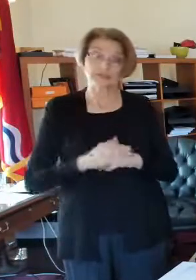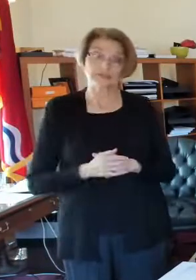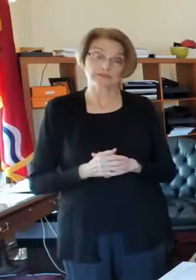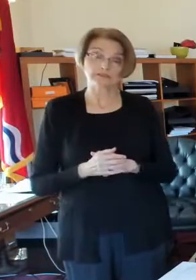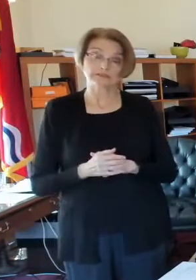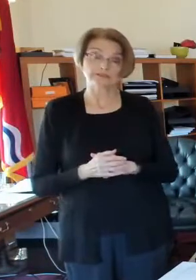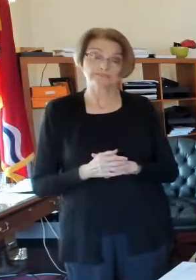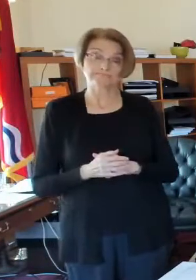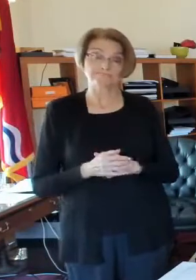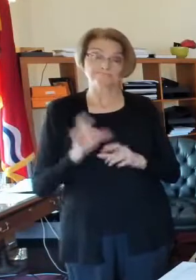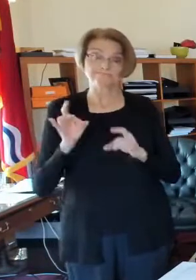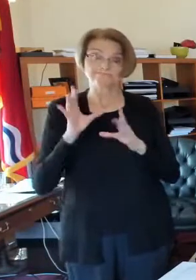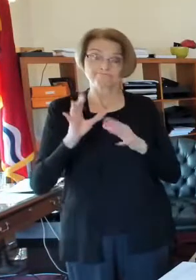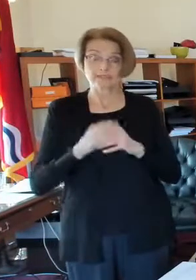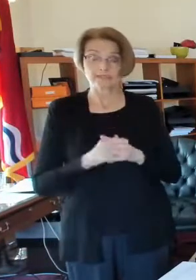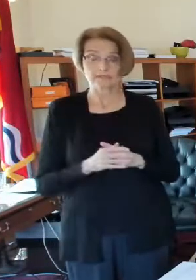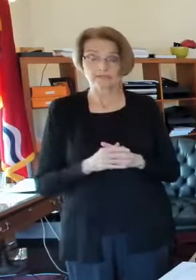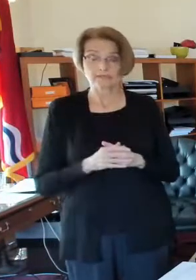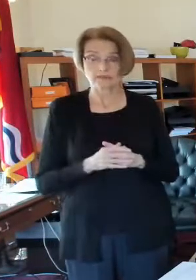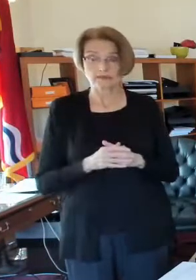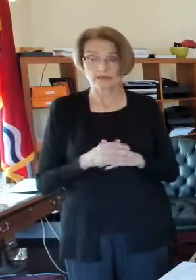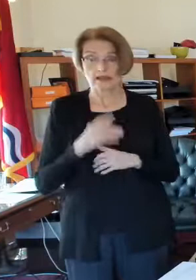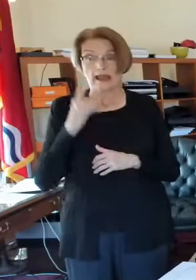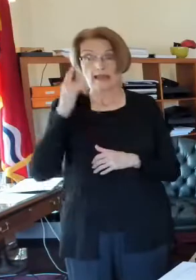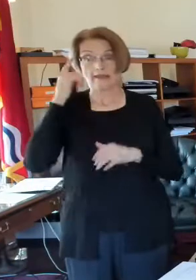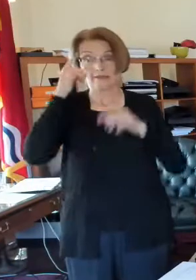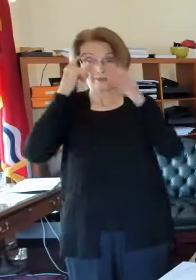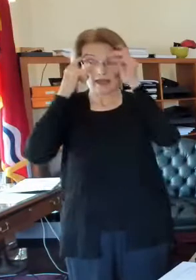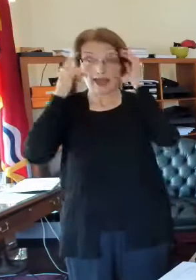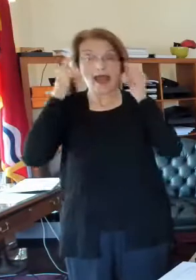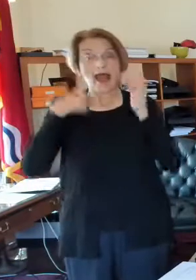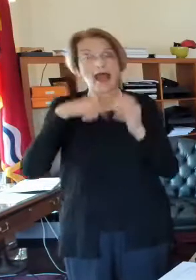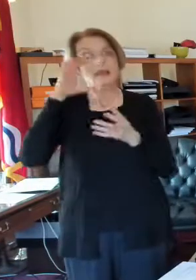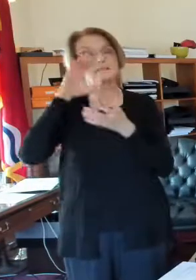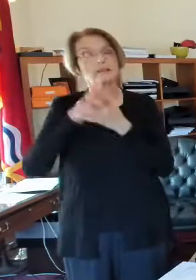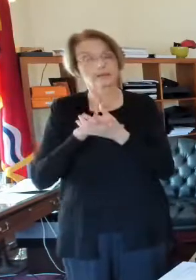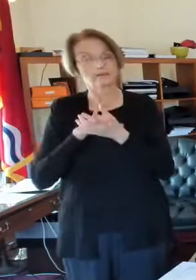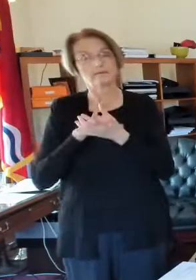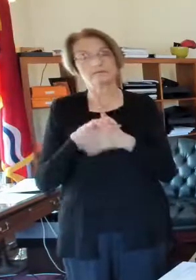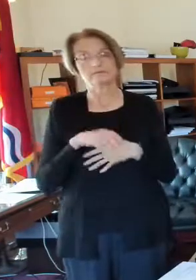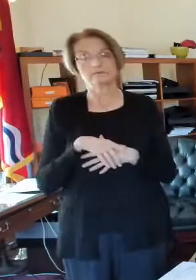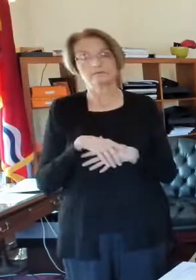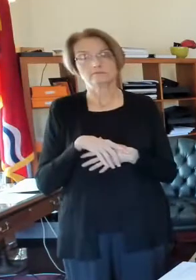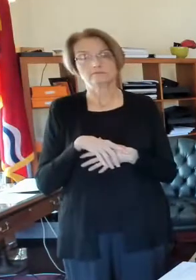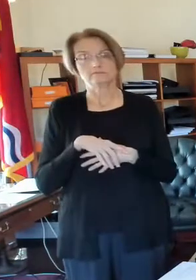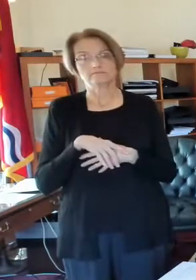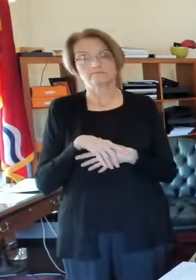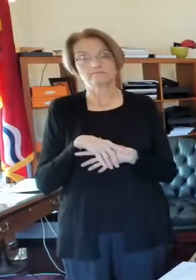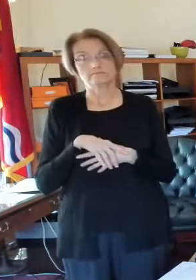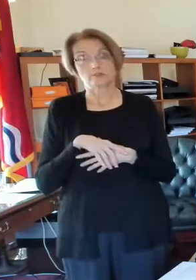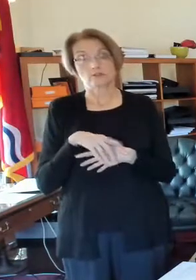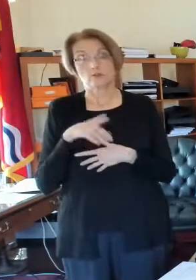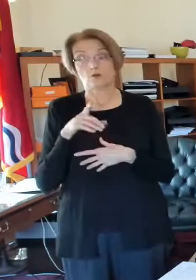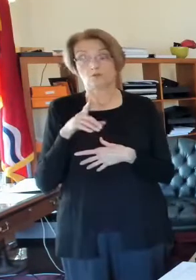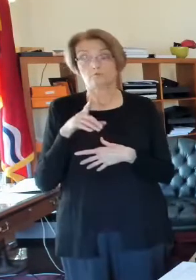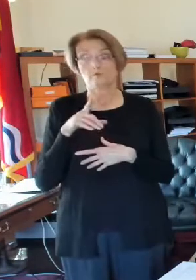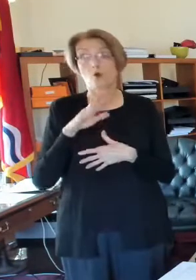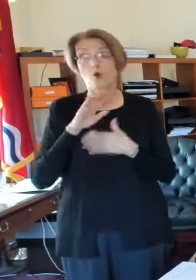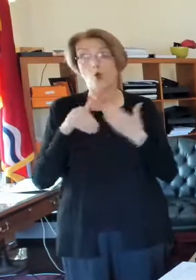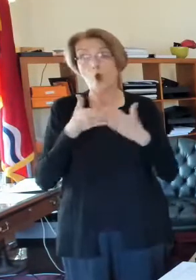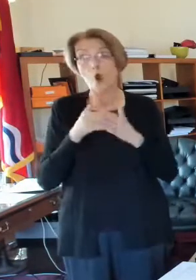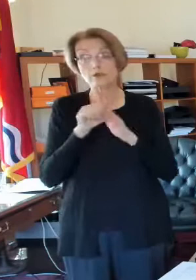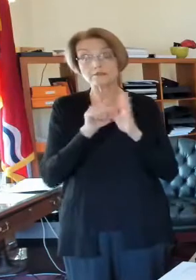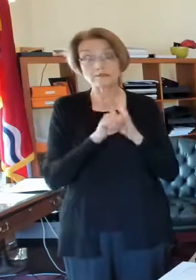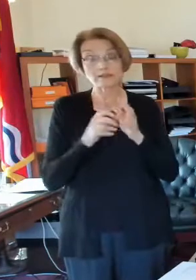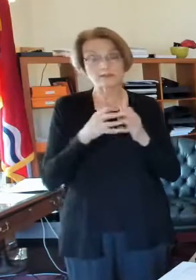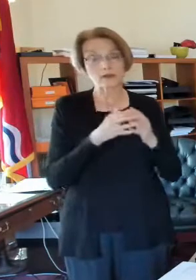Missouri is one of, I think, only five states that does not have a statewide mask mandate at this time, and I understand,